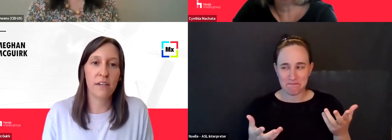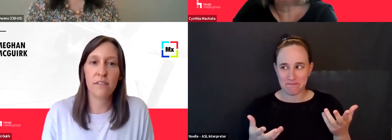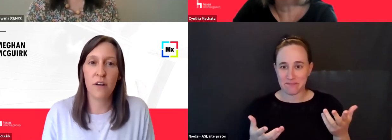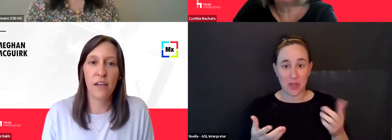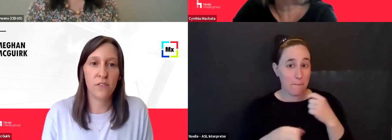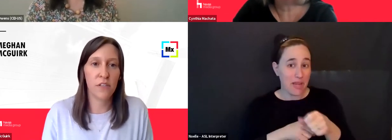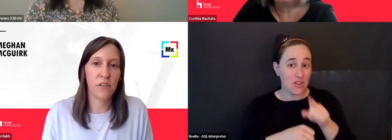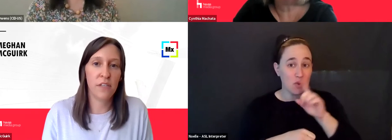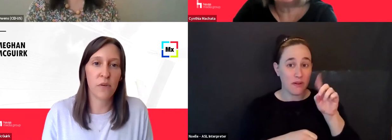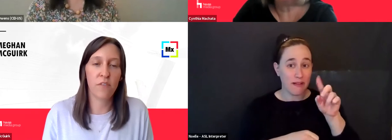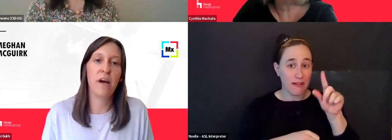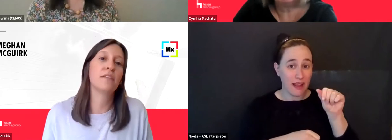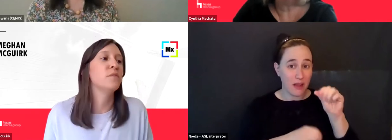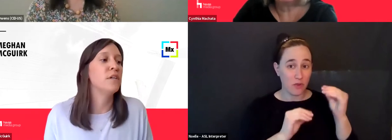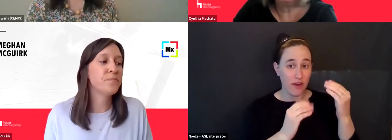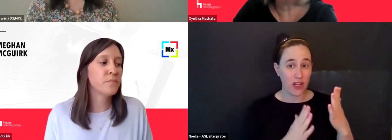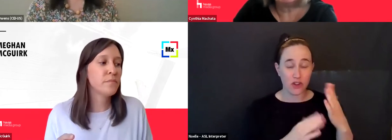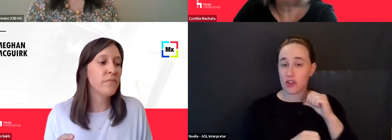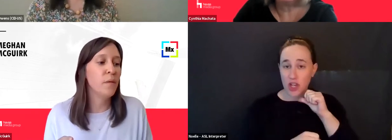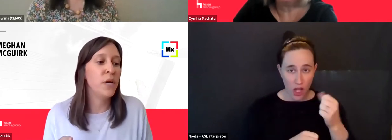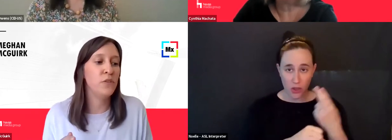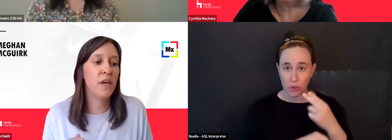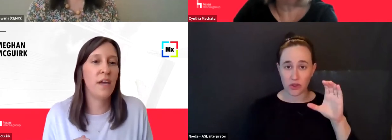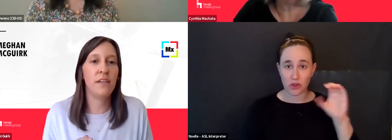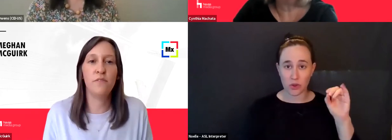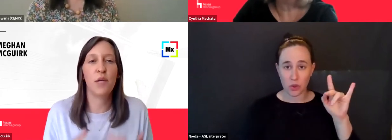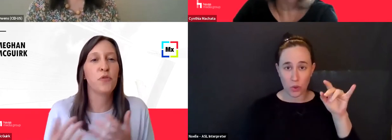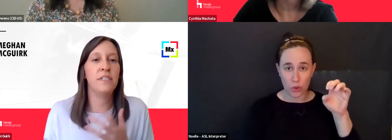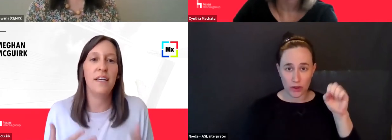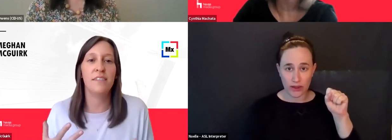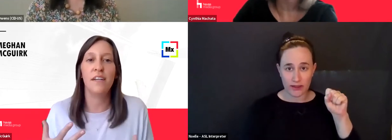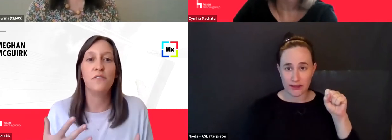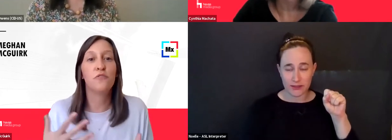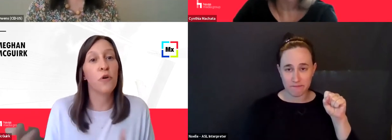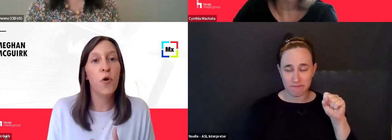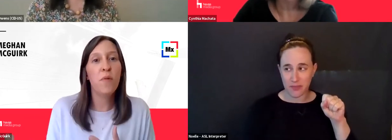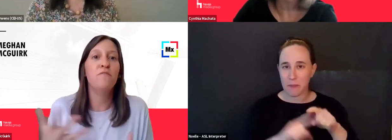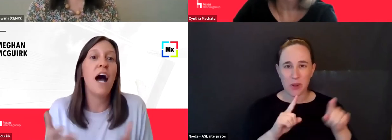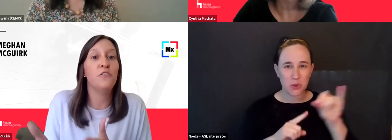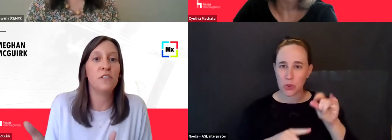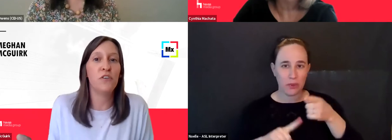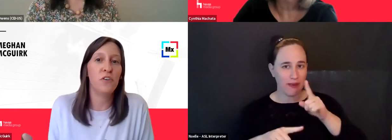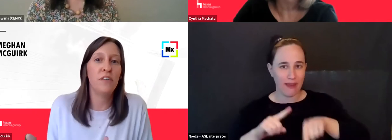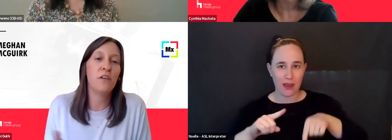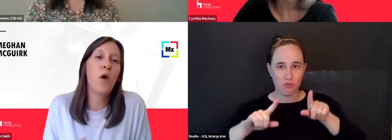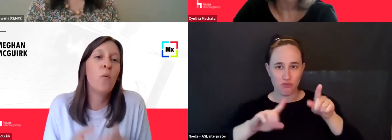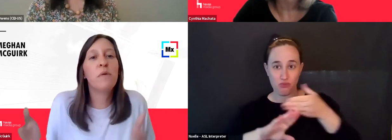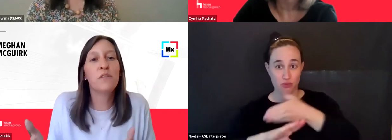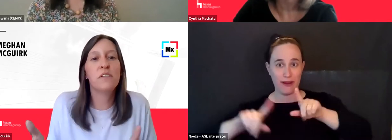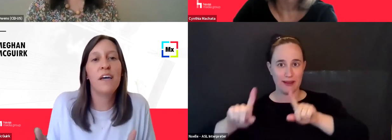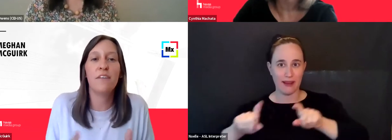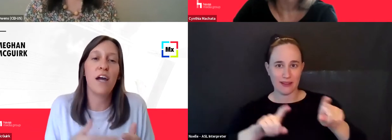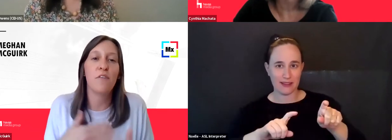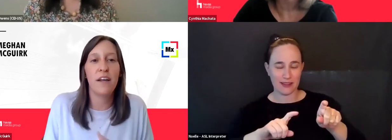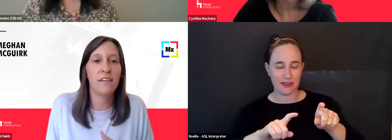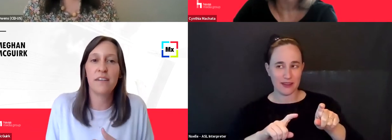data providers are not using cookies wherever possible, but you can't even like pre-test on Chrome of not using cookies. So like, what